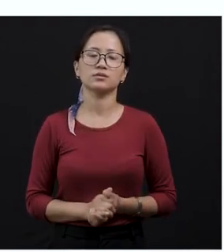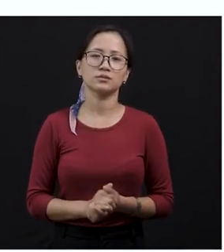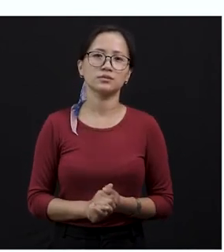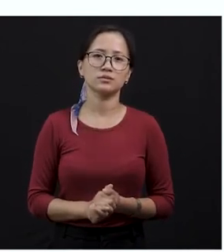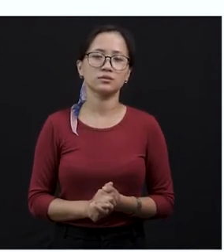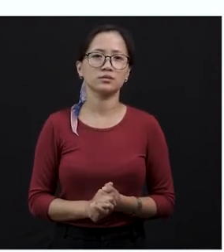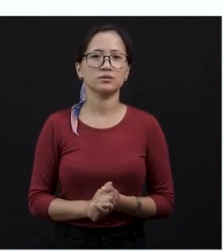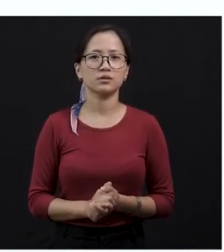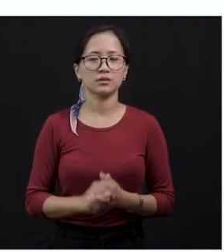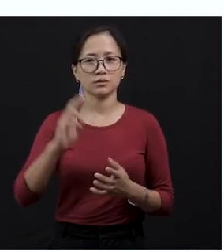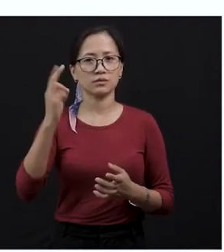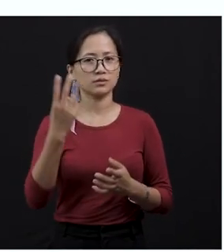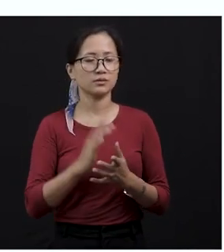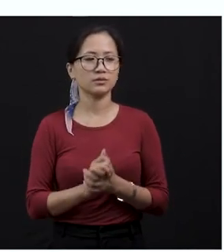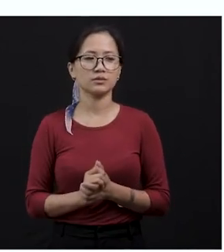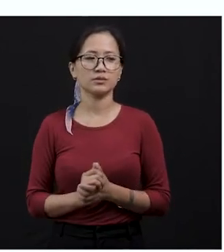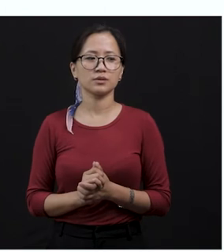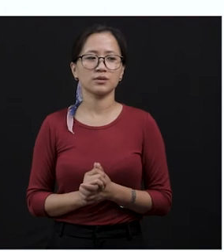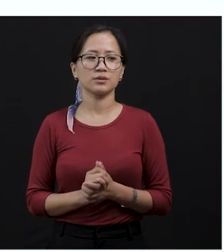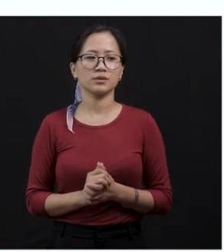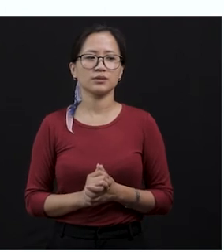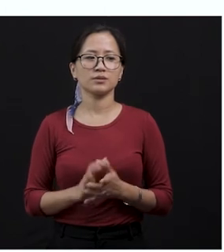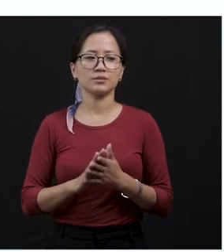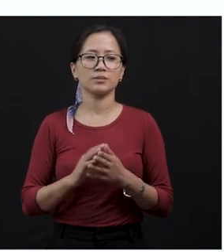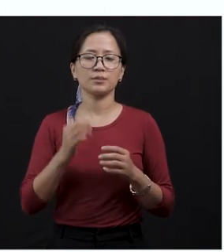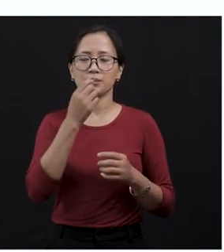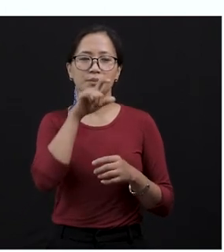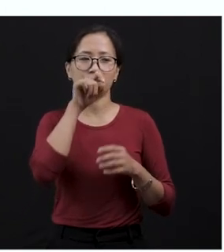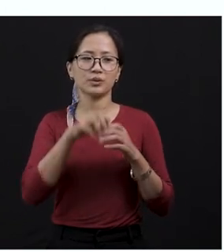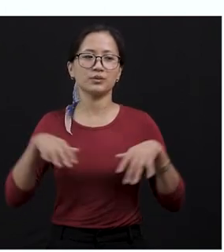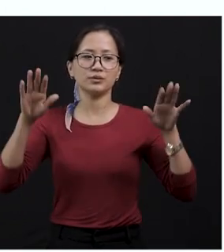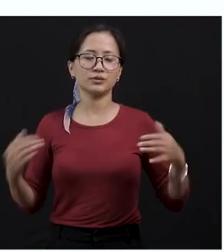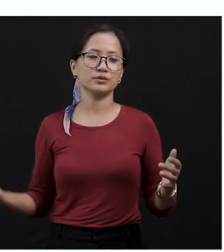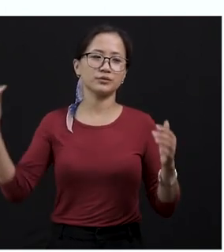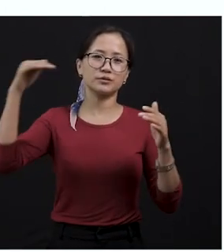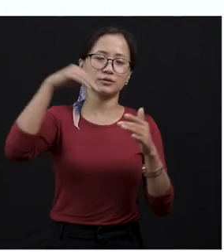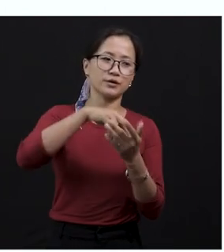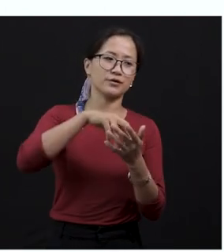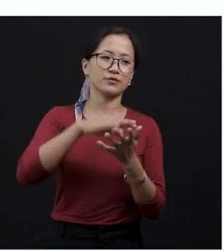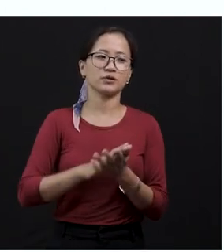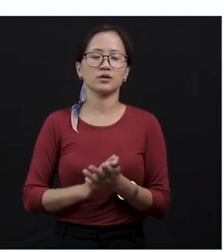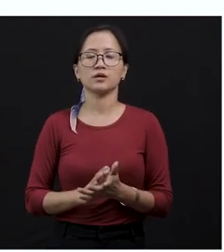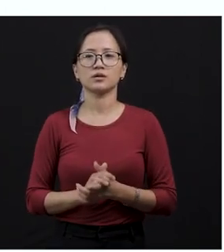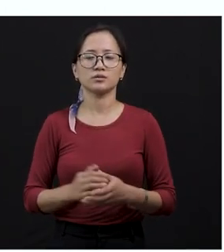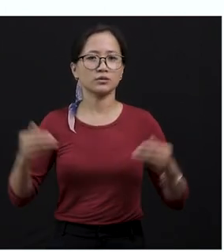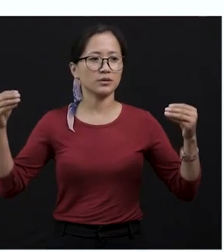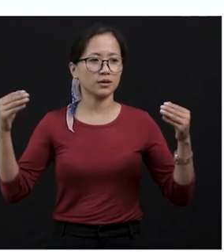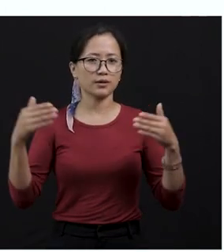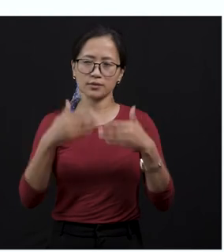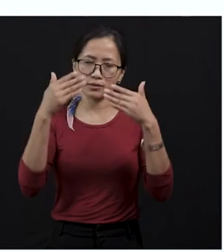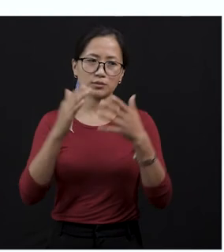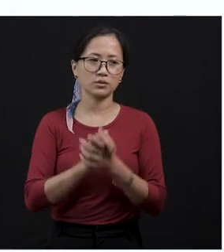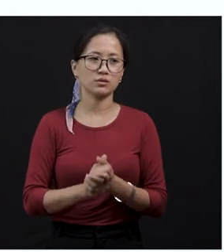And then this was the second time the birds dived again and bumped into each other. They returned, streaking to the cactus bush. There